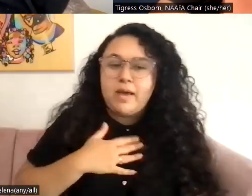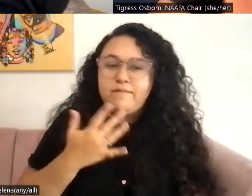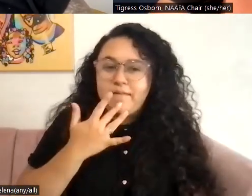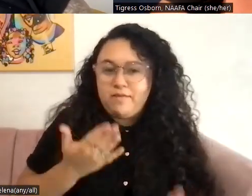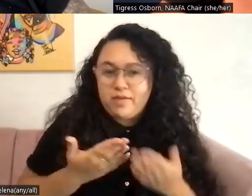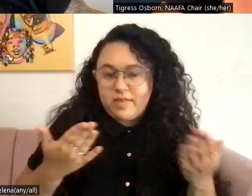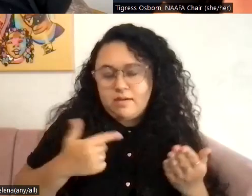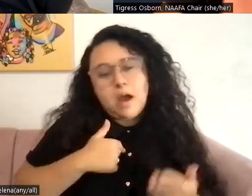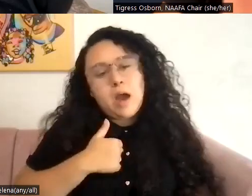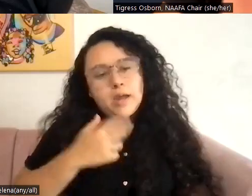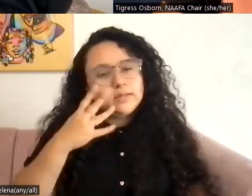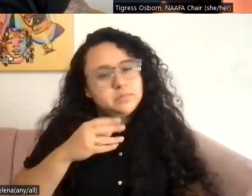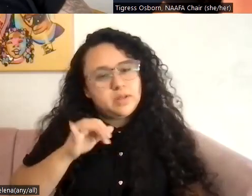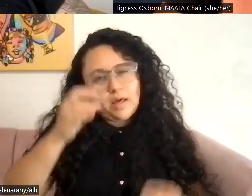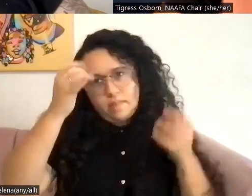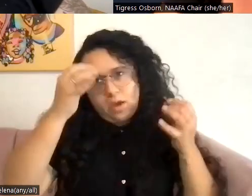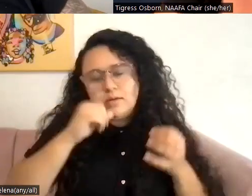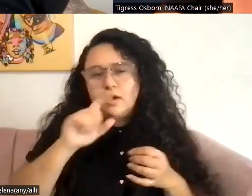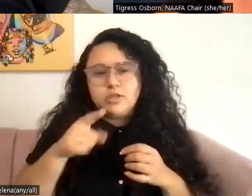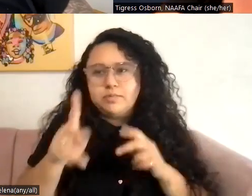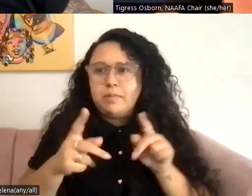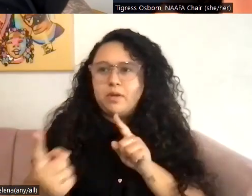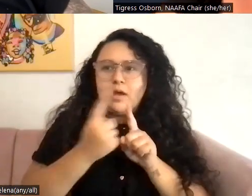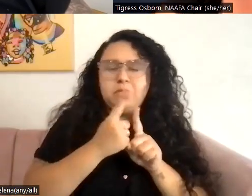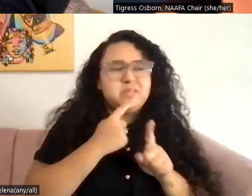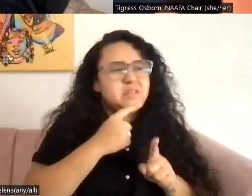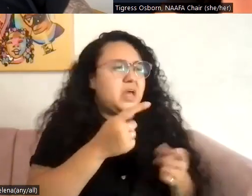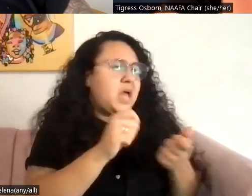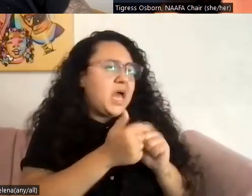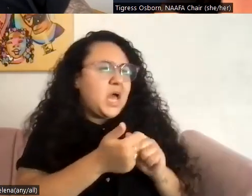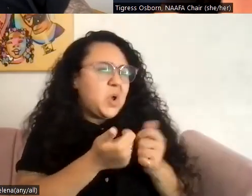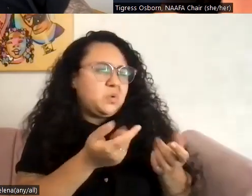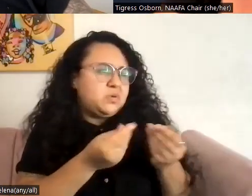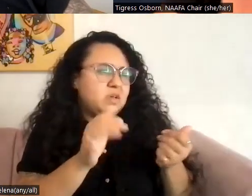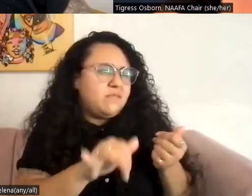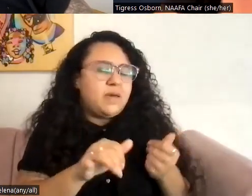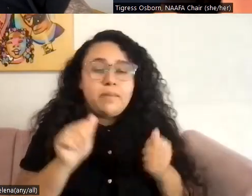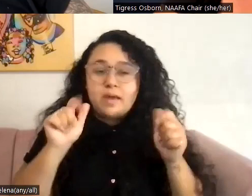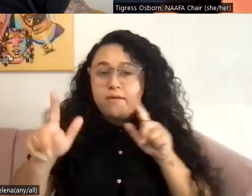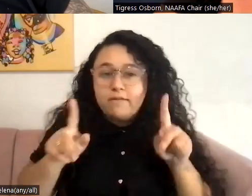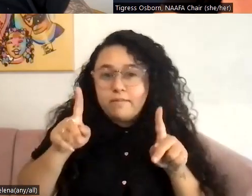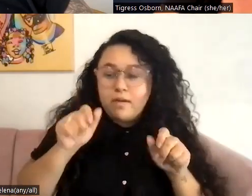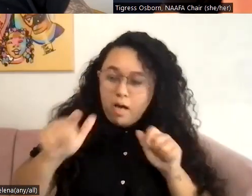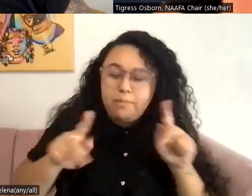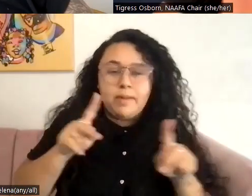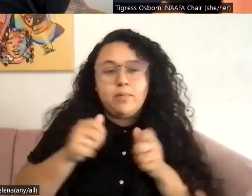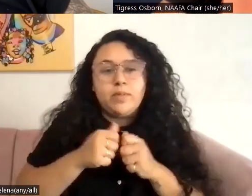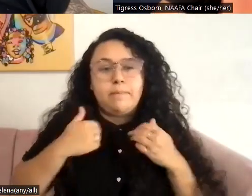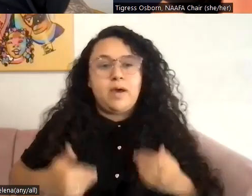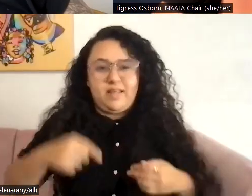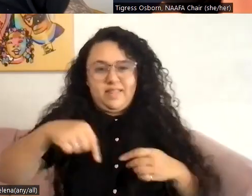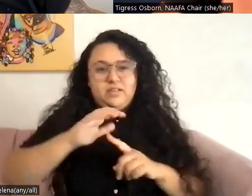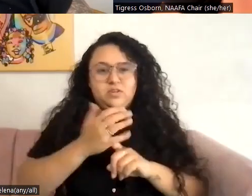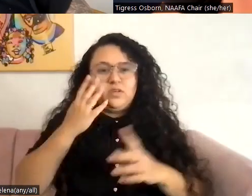too, right? It's not just people coming to me. Everybody with a body in this culture experiences